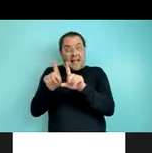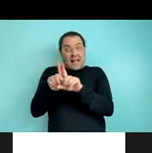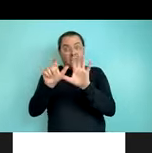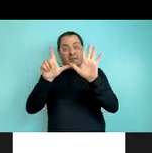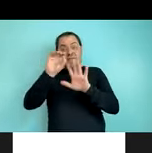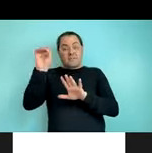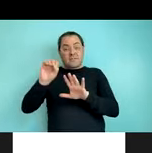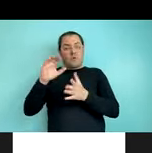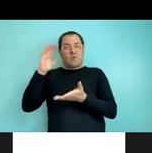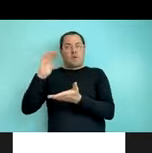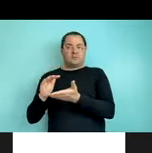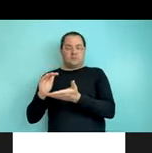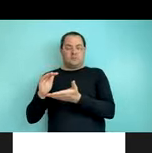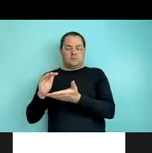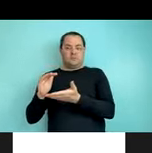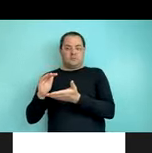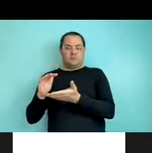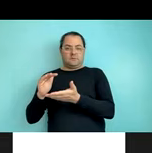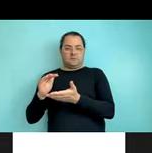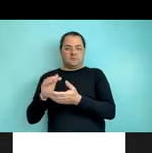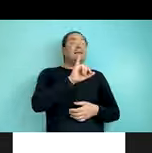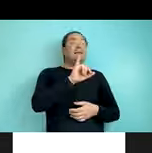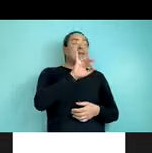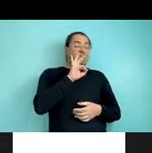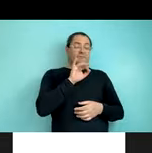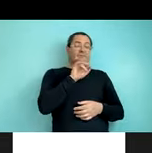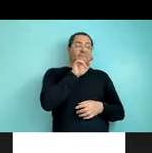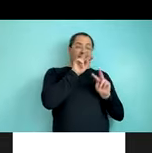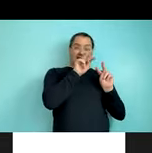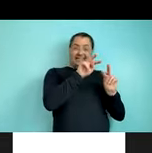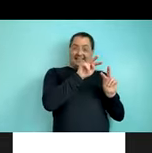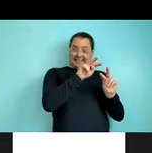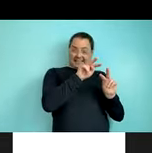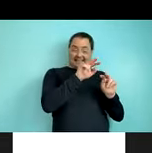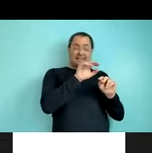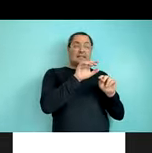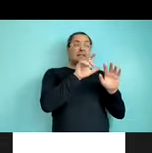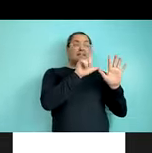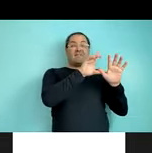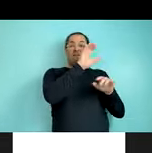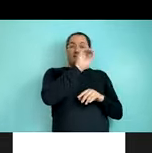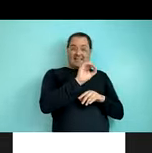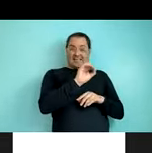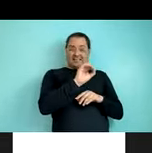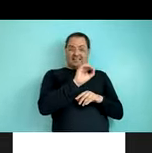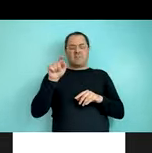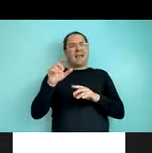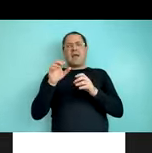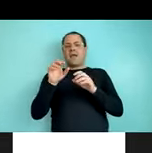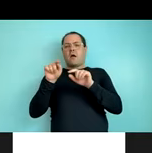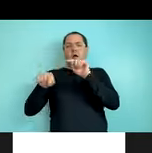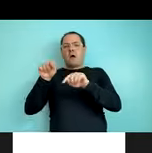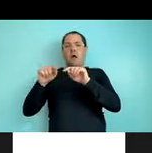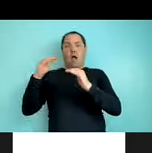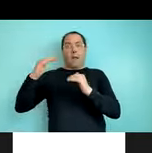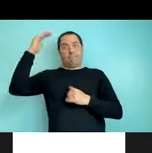that if people were regularizing their input, then what we would actually see is the negative entropy change score, because this